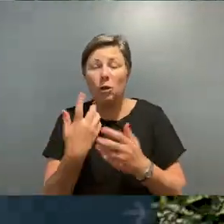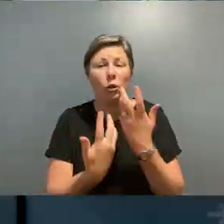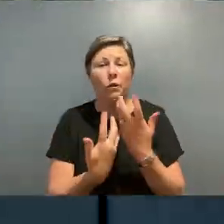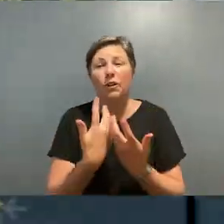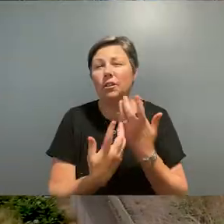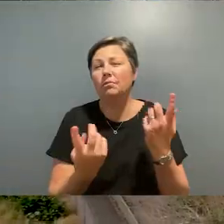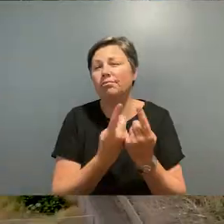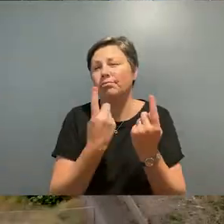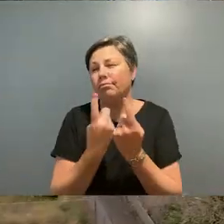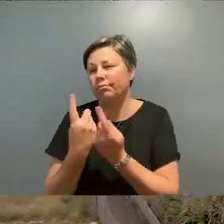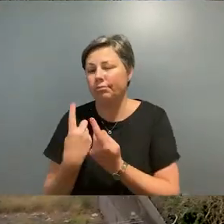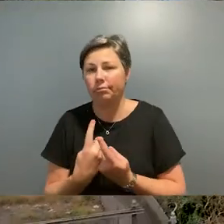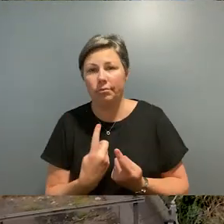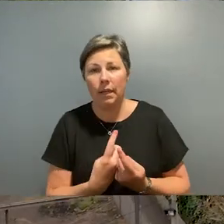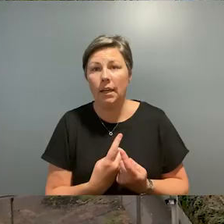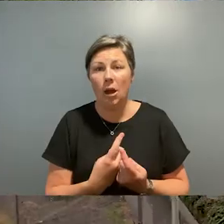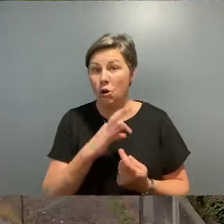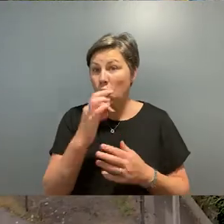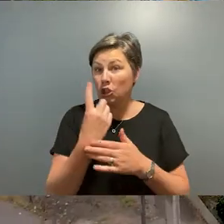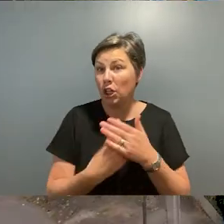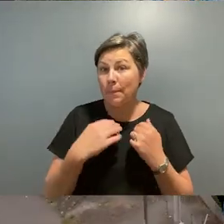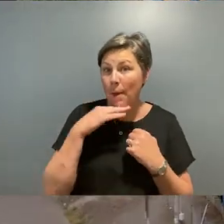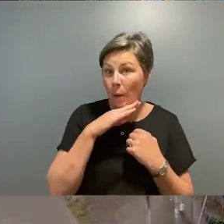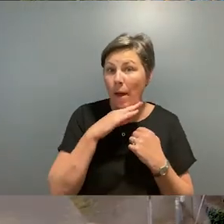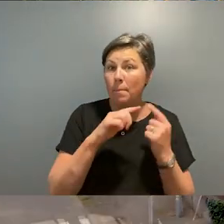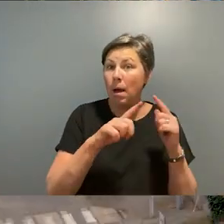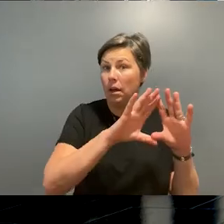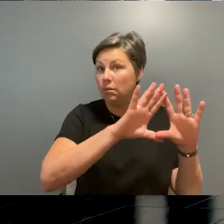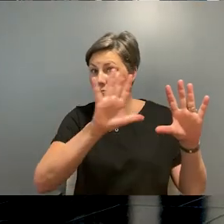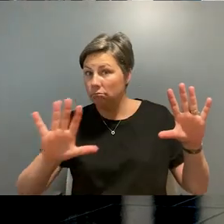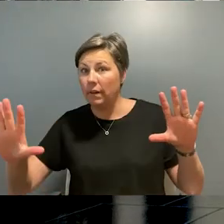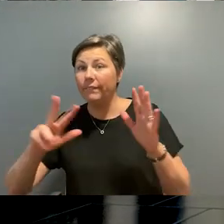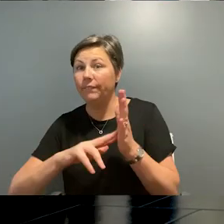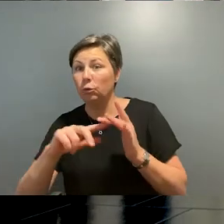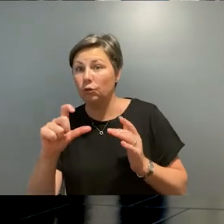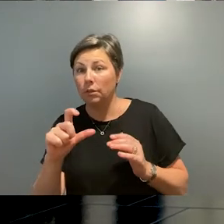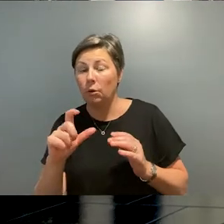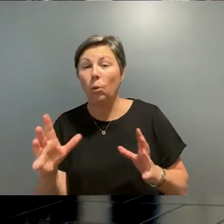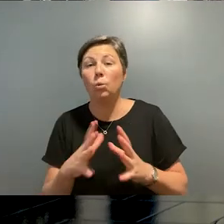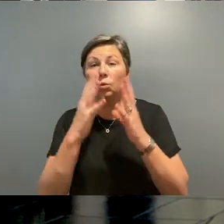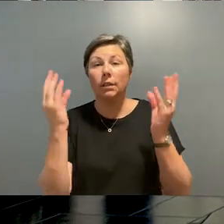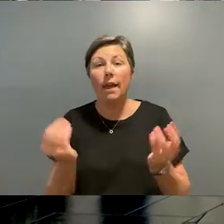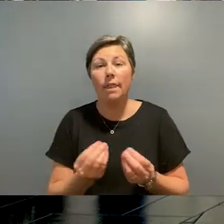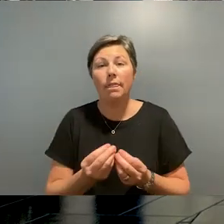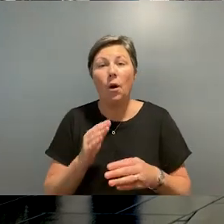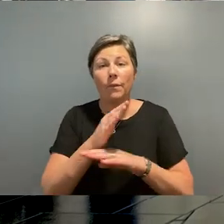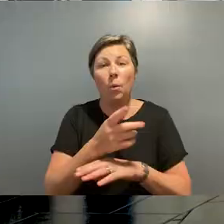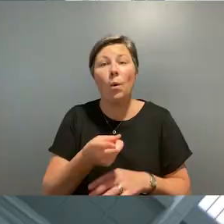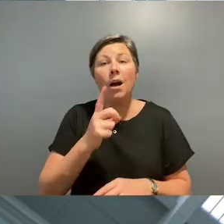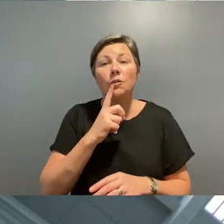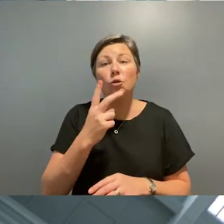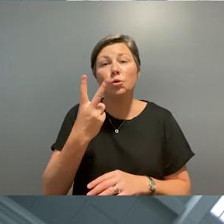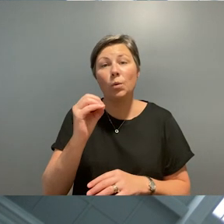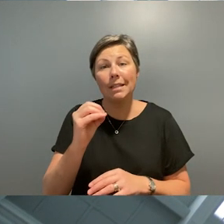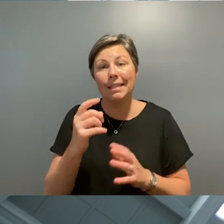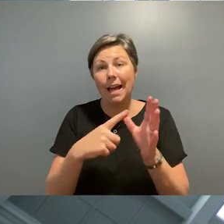is vast focused on melbourne and spreads across victoria from horsham to banela in total over 120 artists from more than